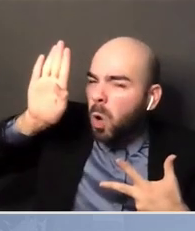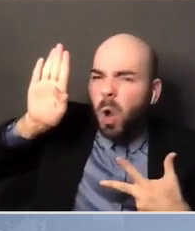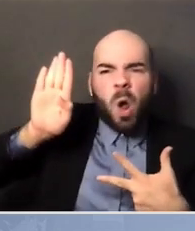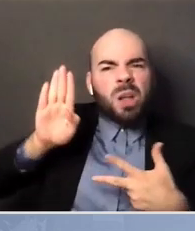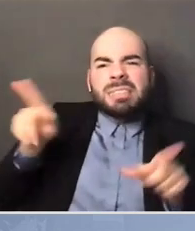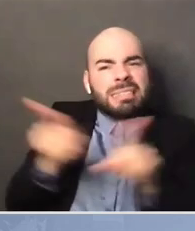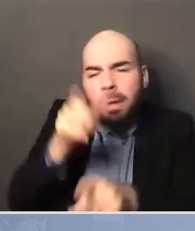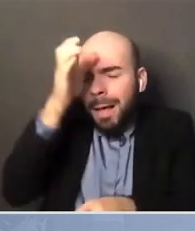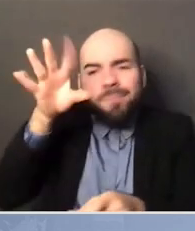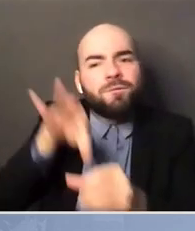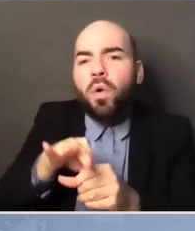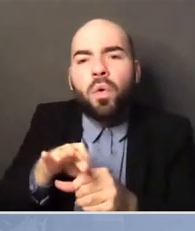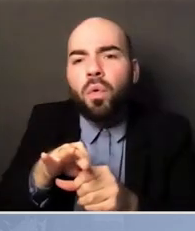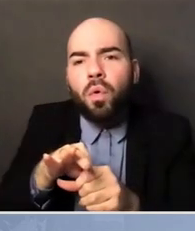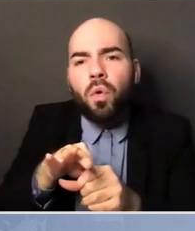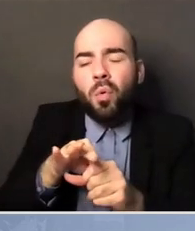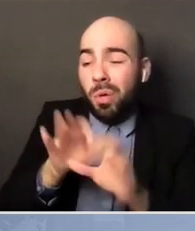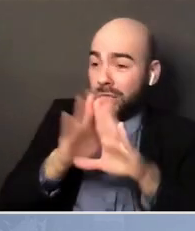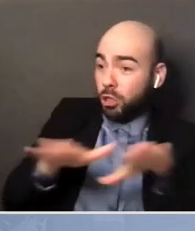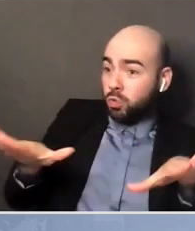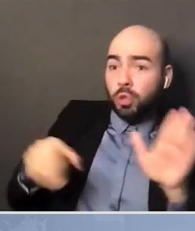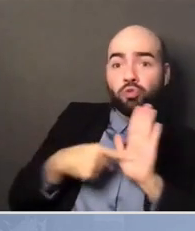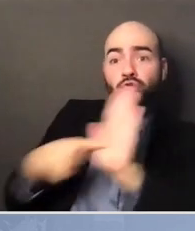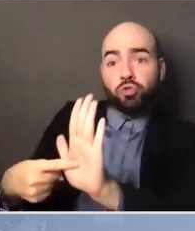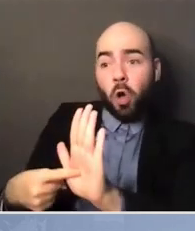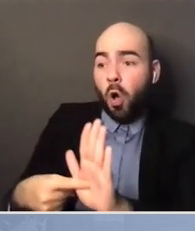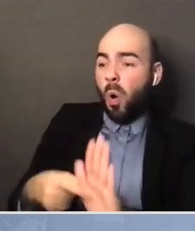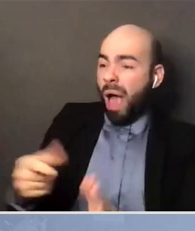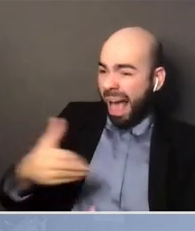that piques their interest.